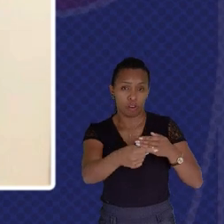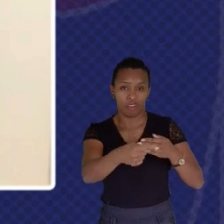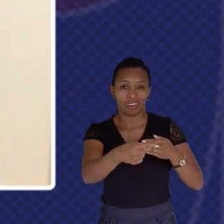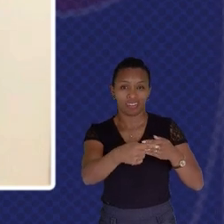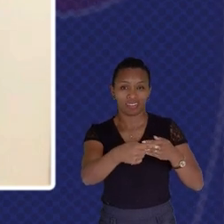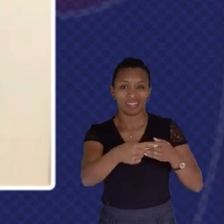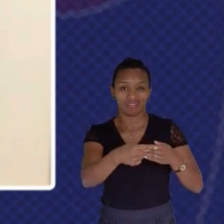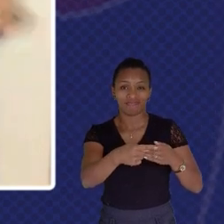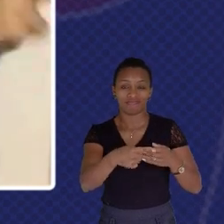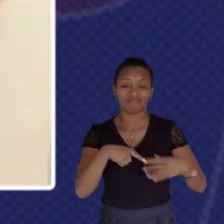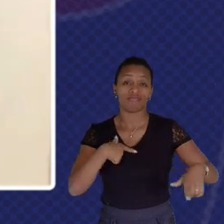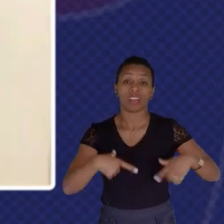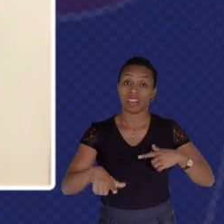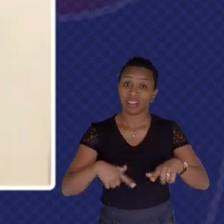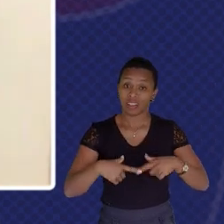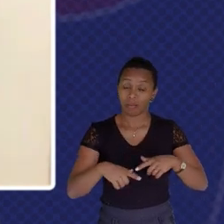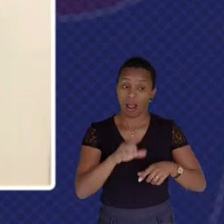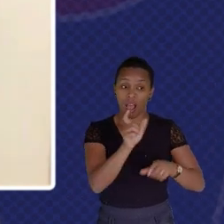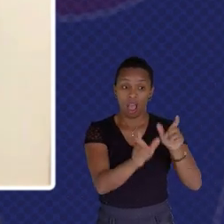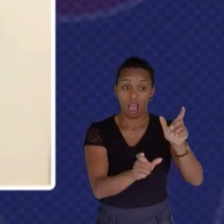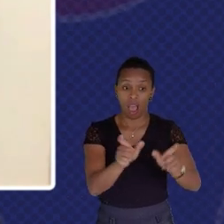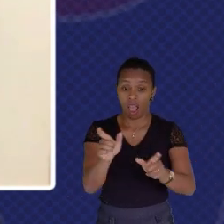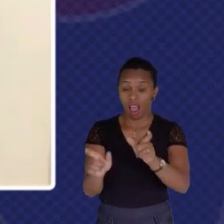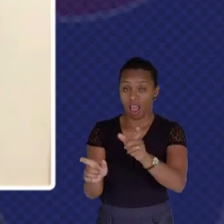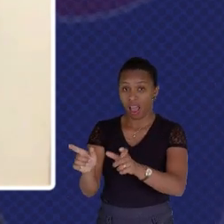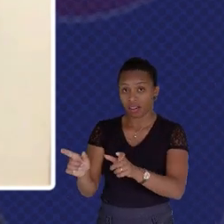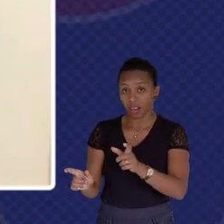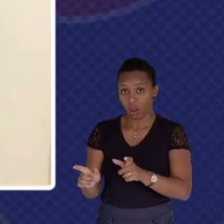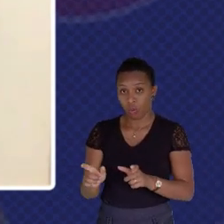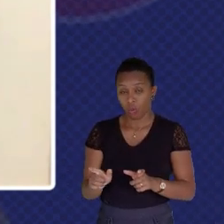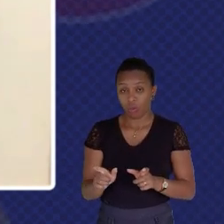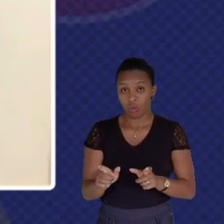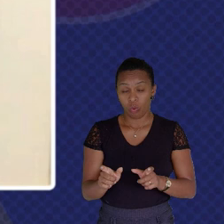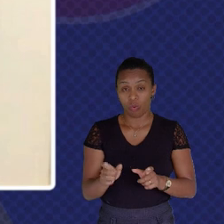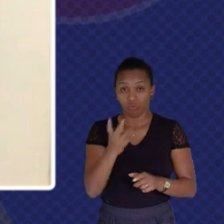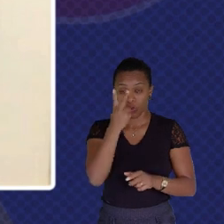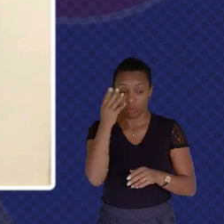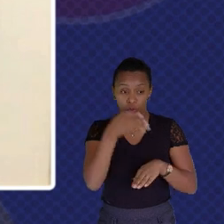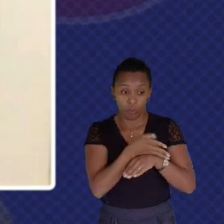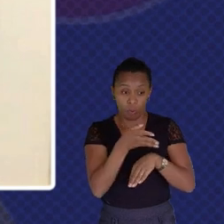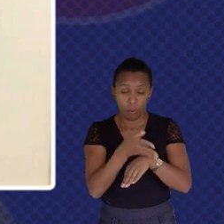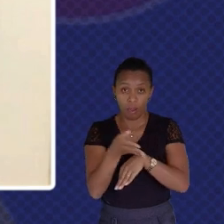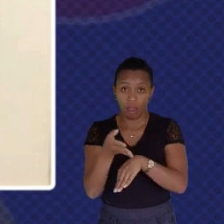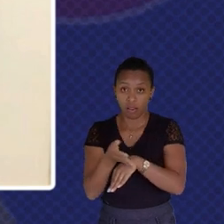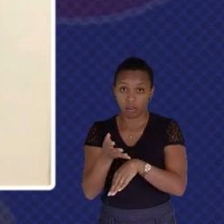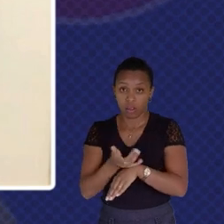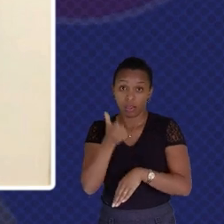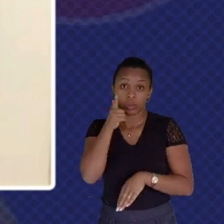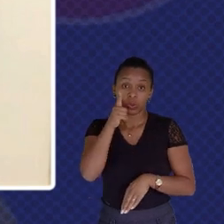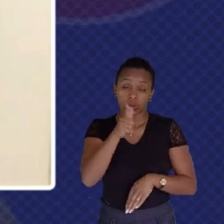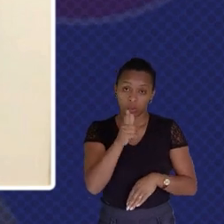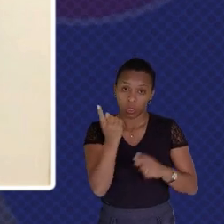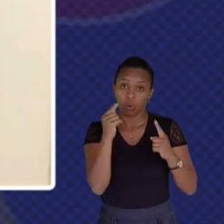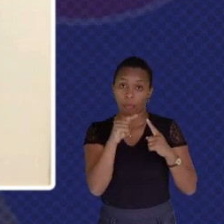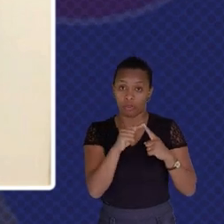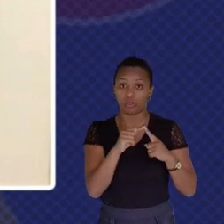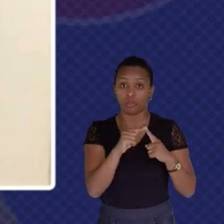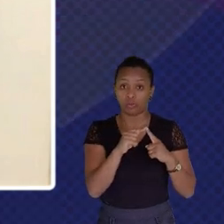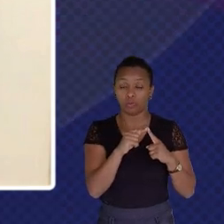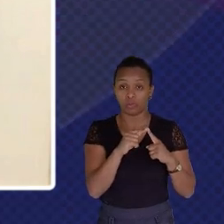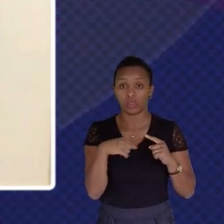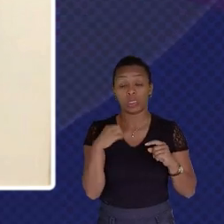Every Single Critical Stakeholder To Achieve It So I Think If We Can Overcome That